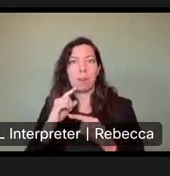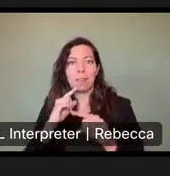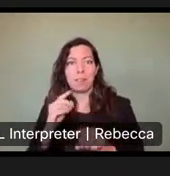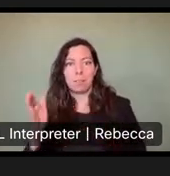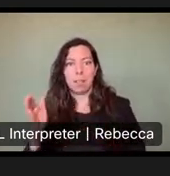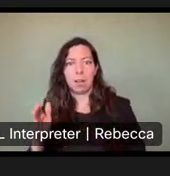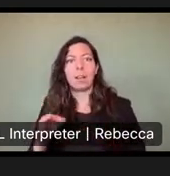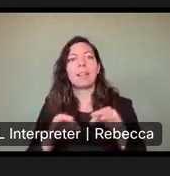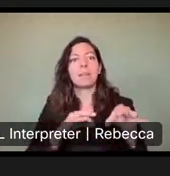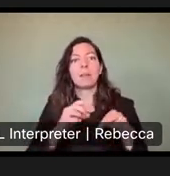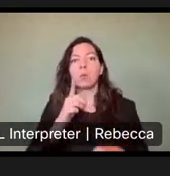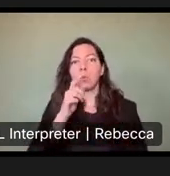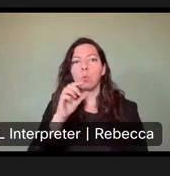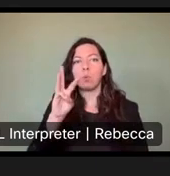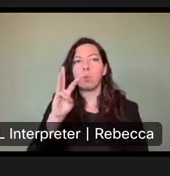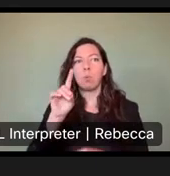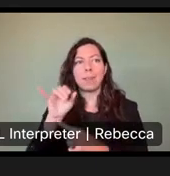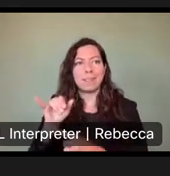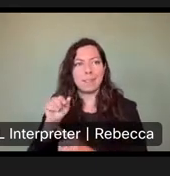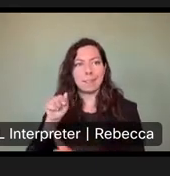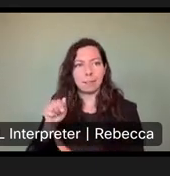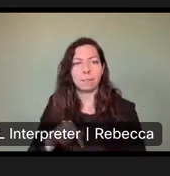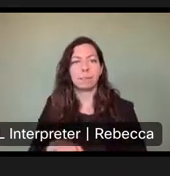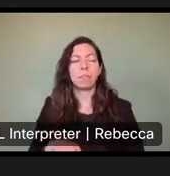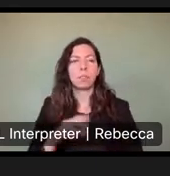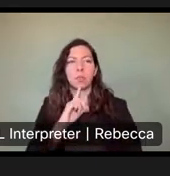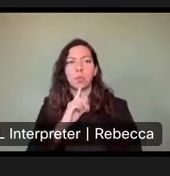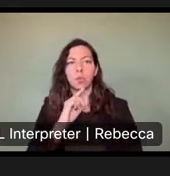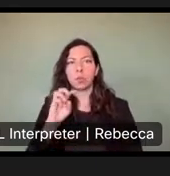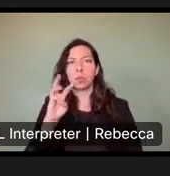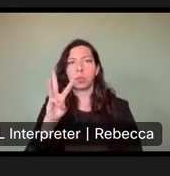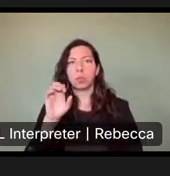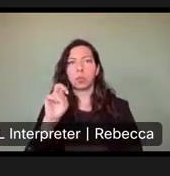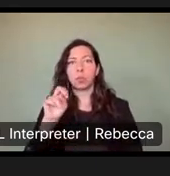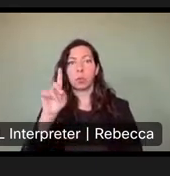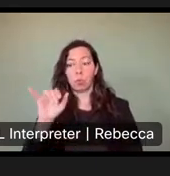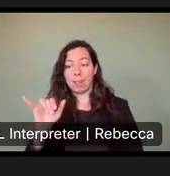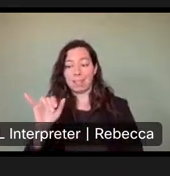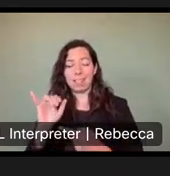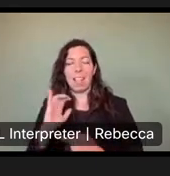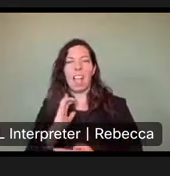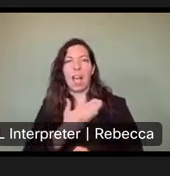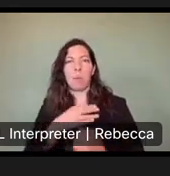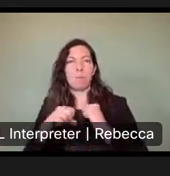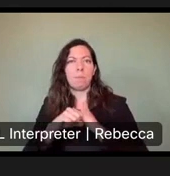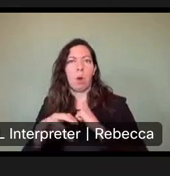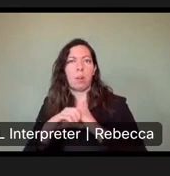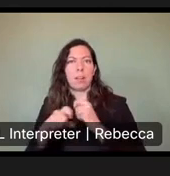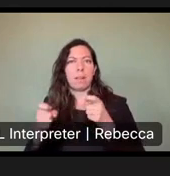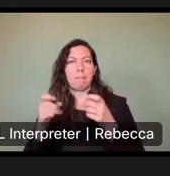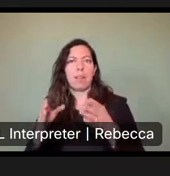is. Uh, Wendy is our, uh, marketing manager. She does all of our outreach, uh, press releases